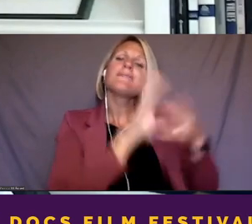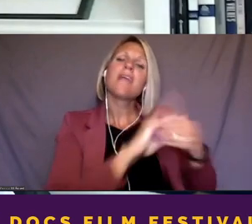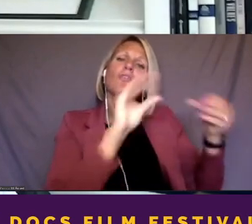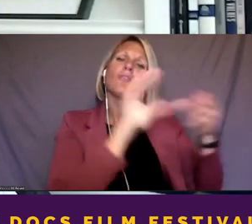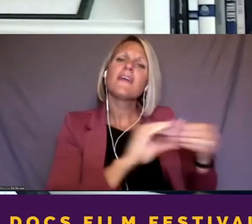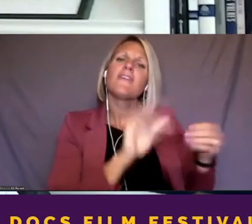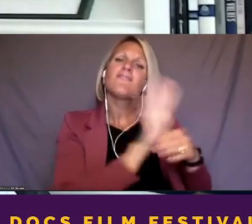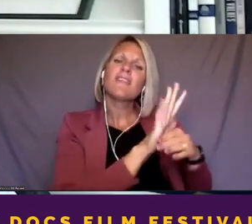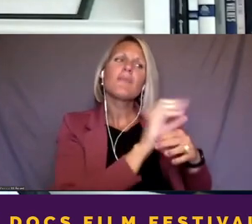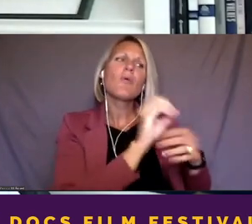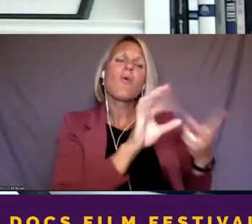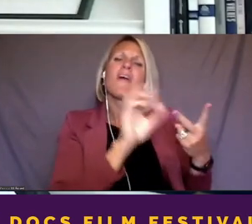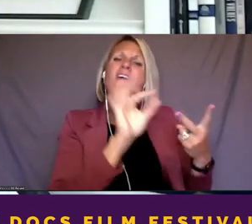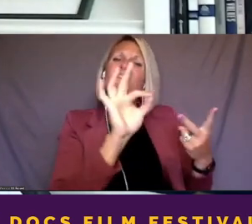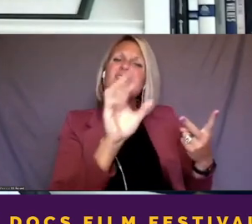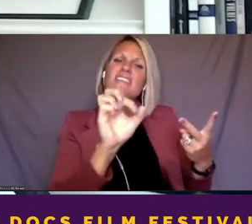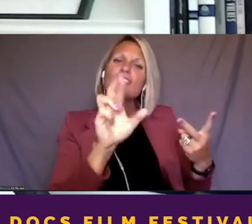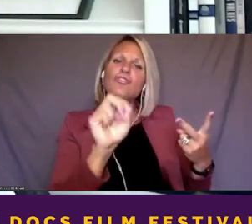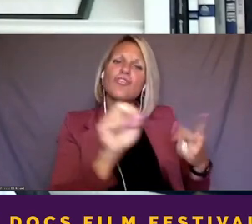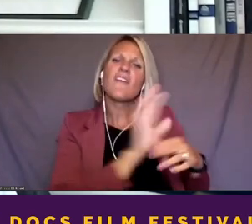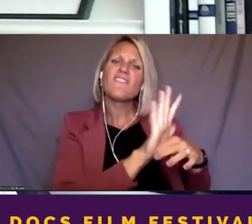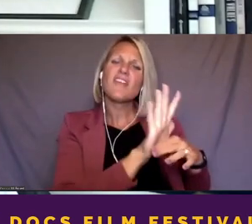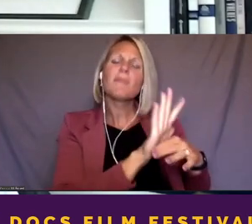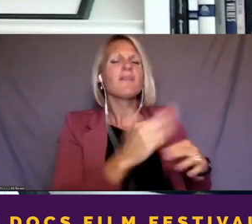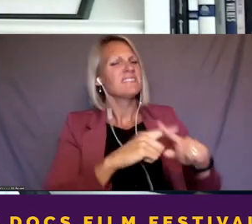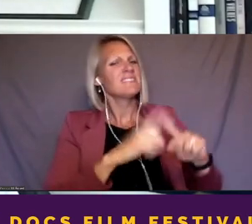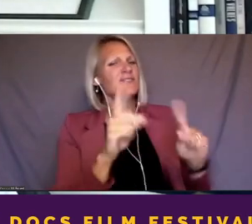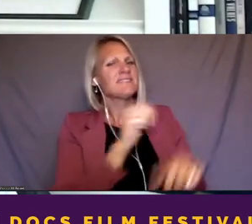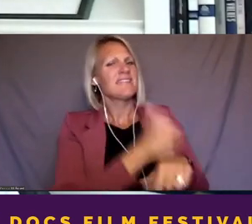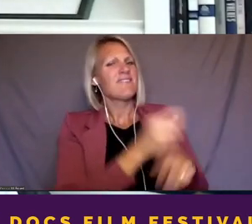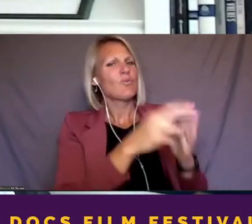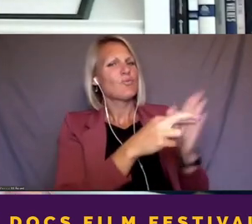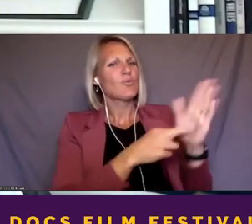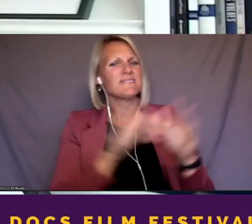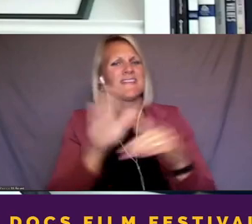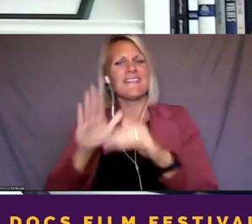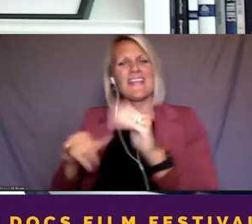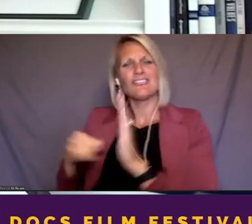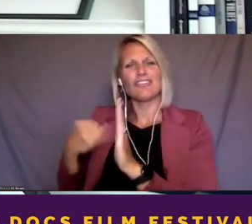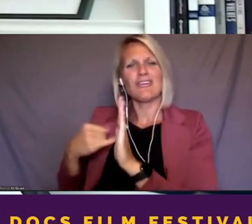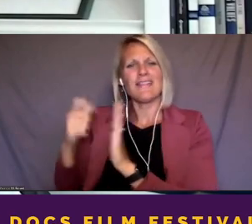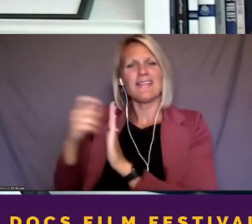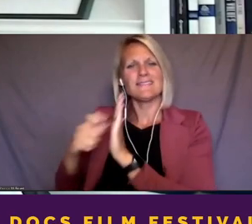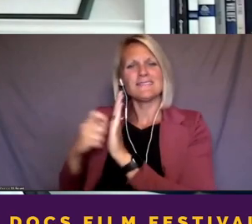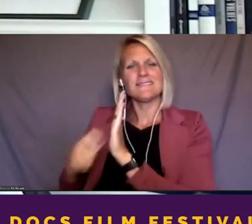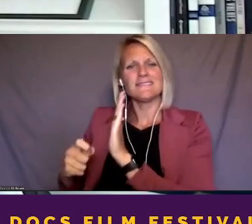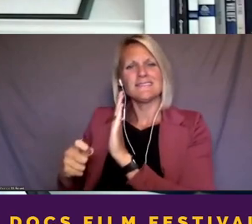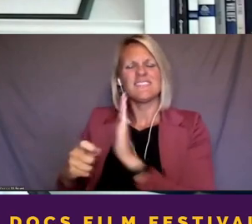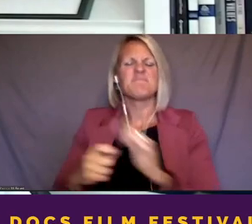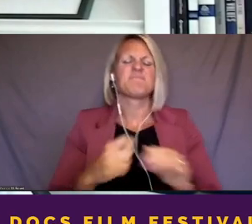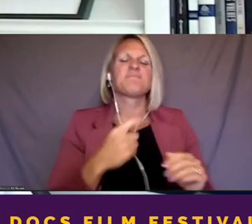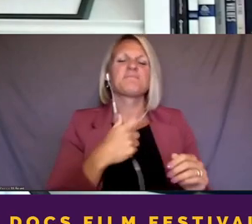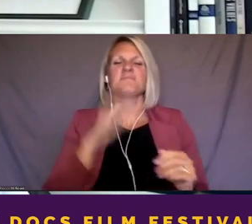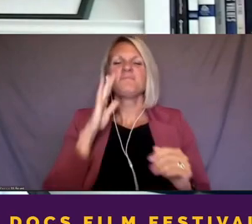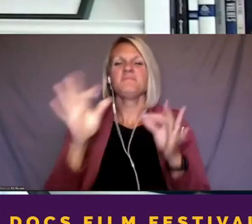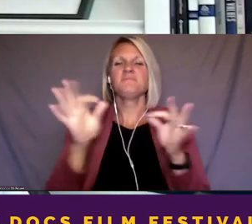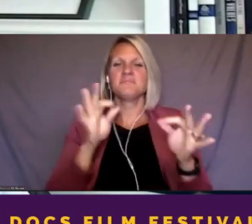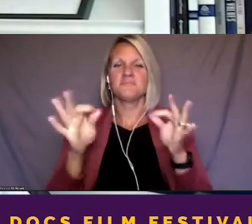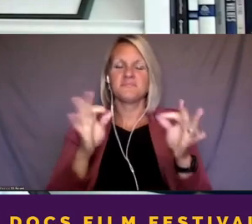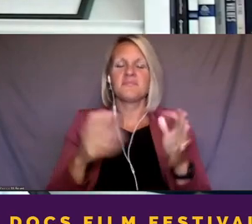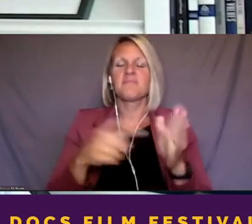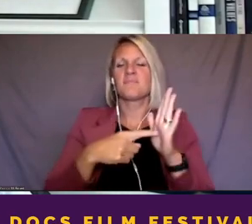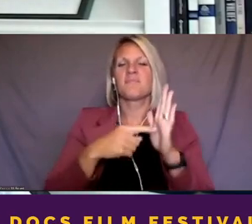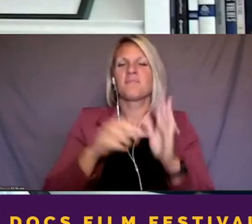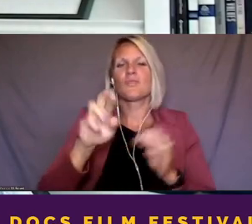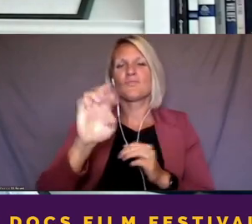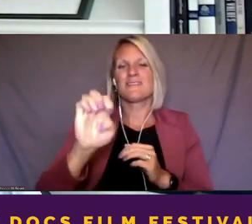films have a somewhat different set of rules than journalists. And one place I'll point to, and then I'll stop, is releases. I